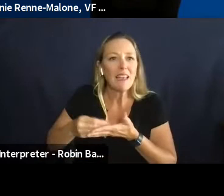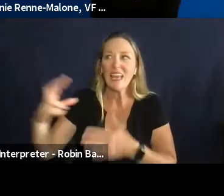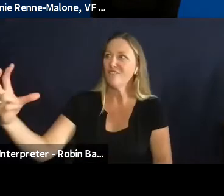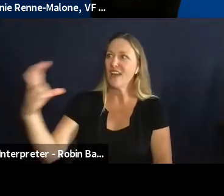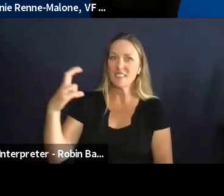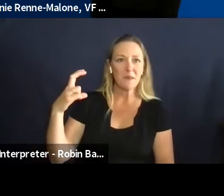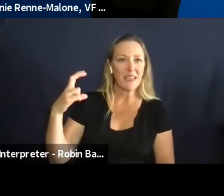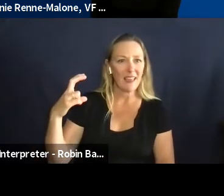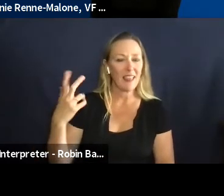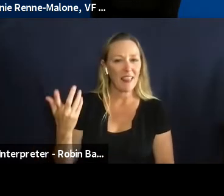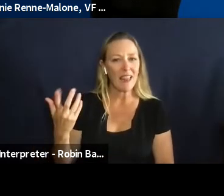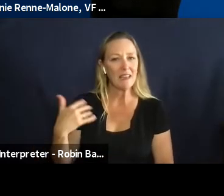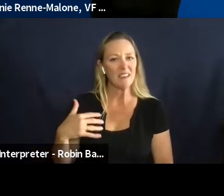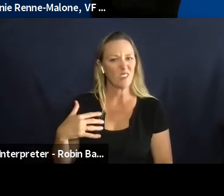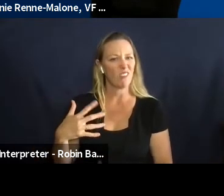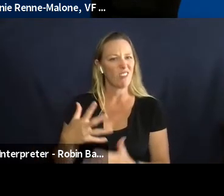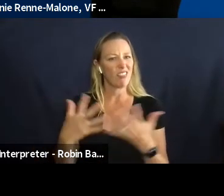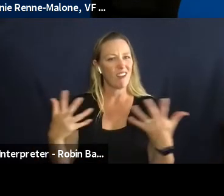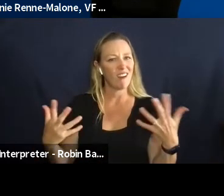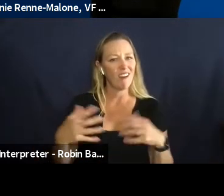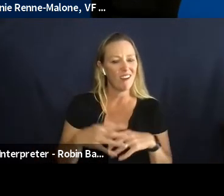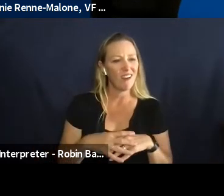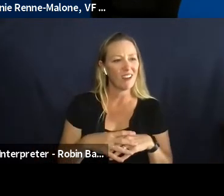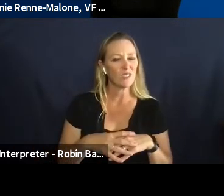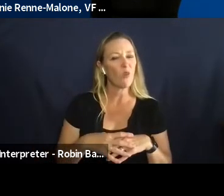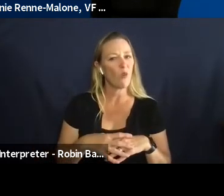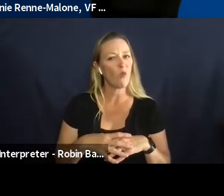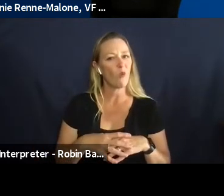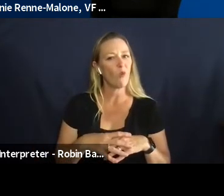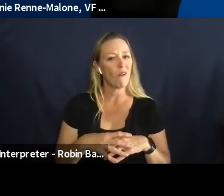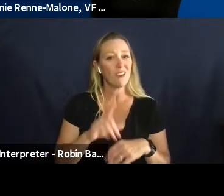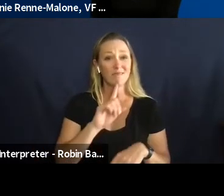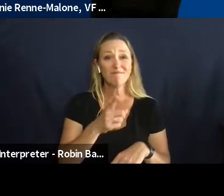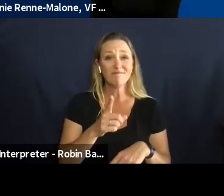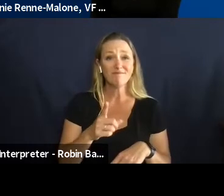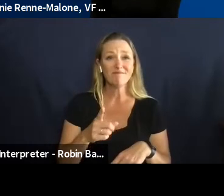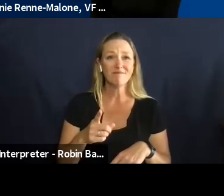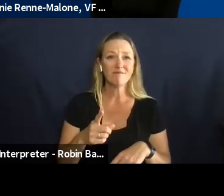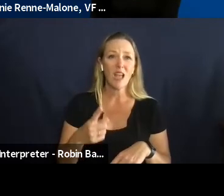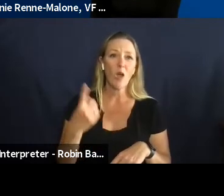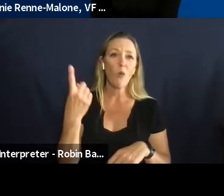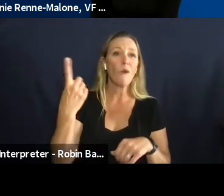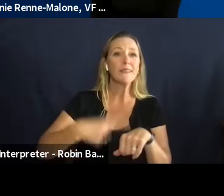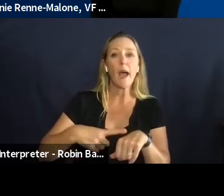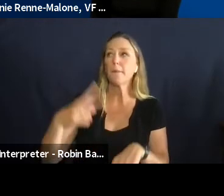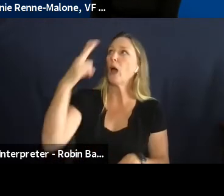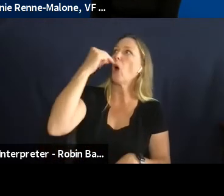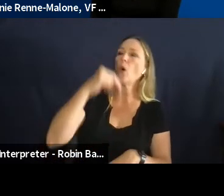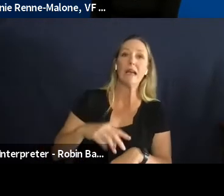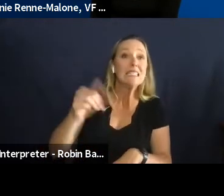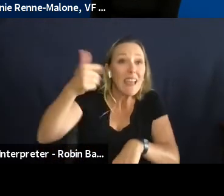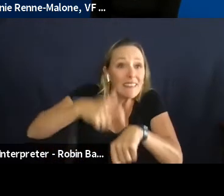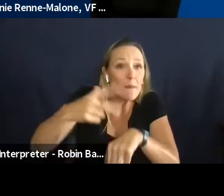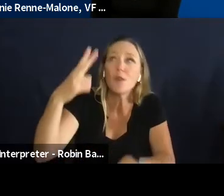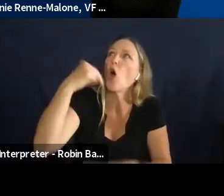them um so it it does take you know one no is not going or 10 no's should not deter